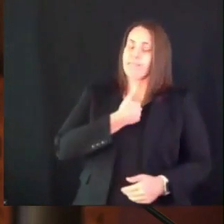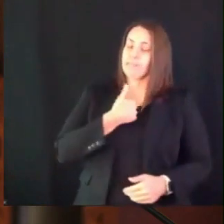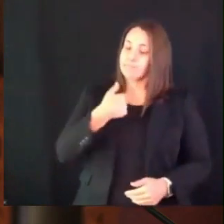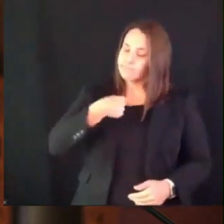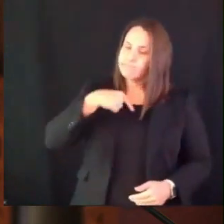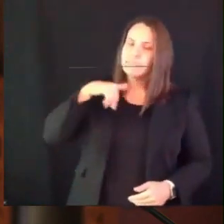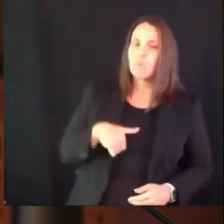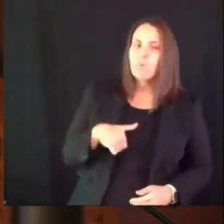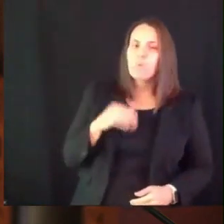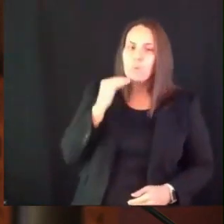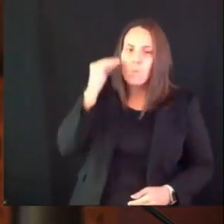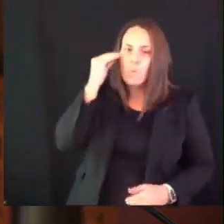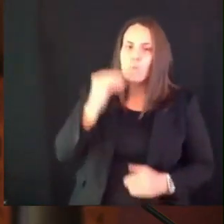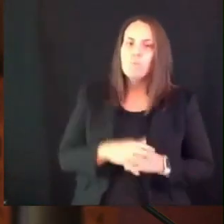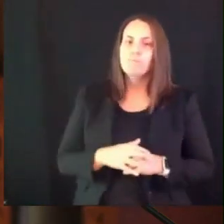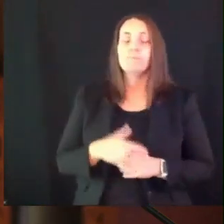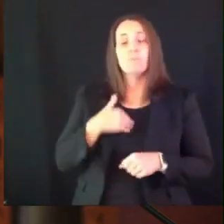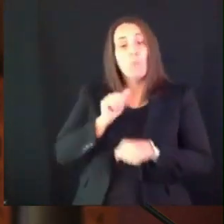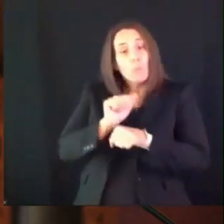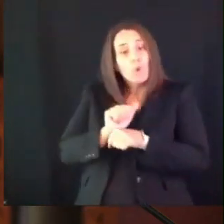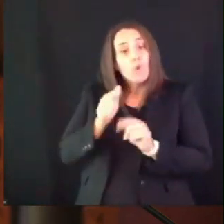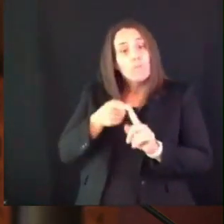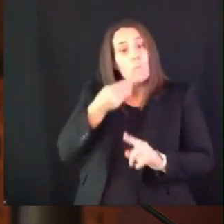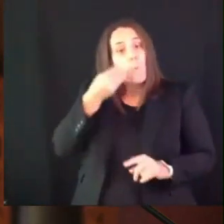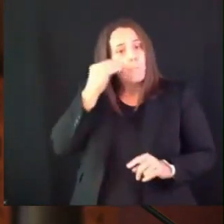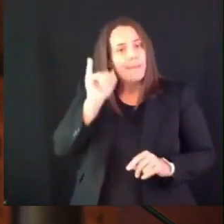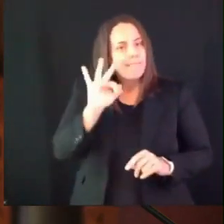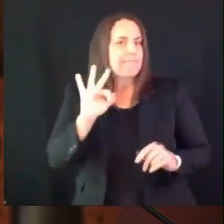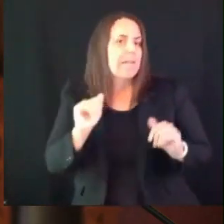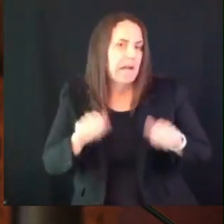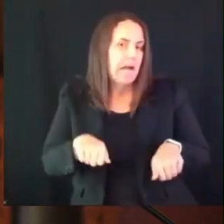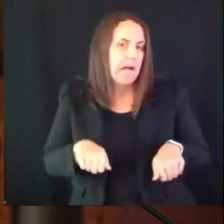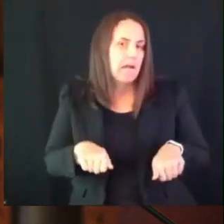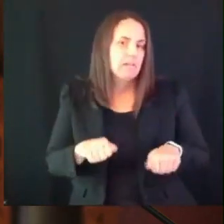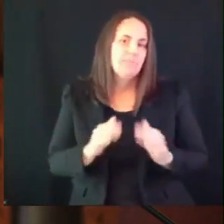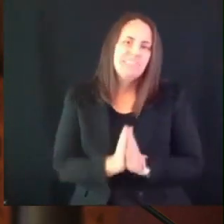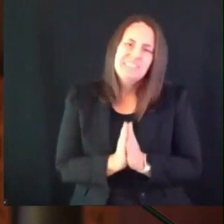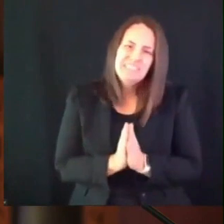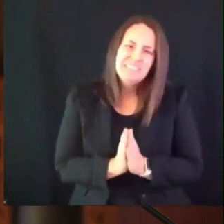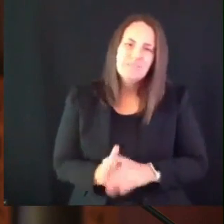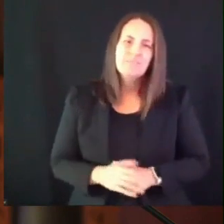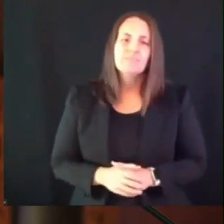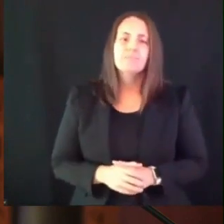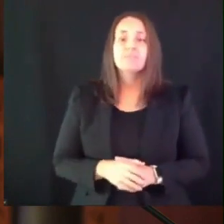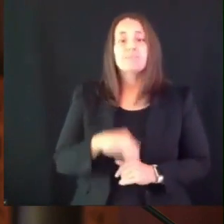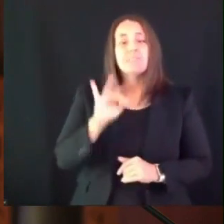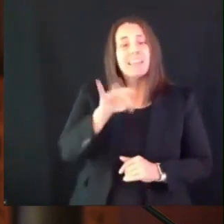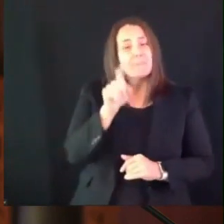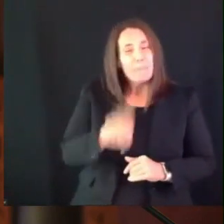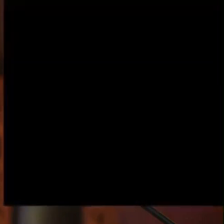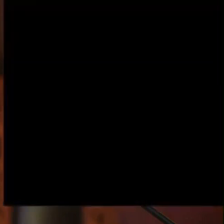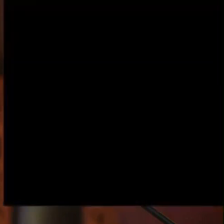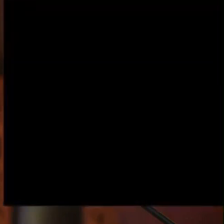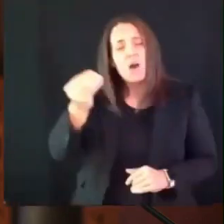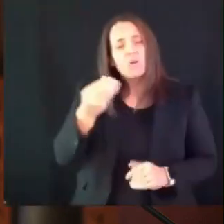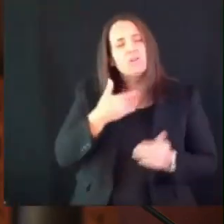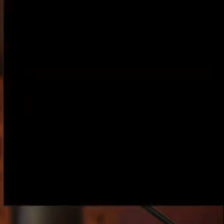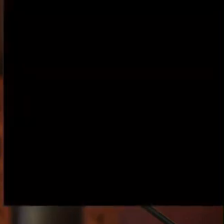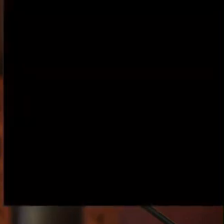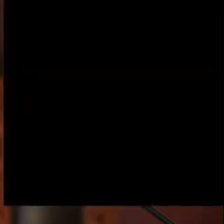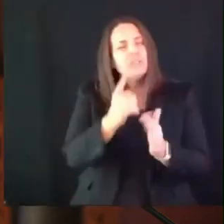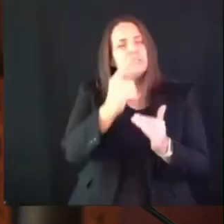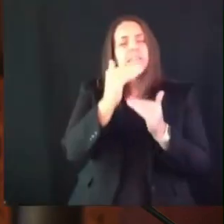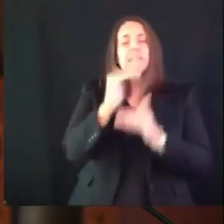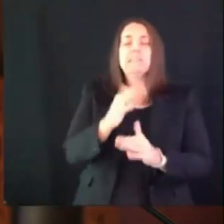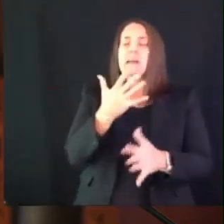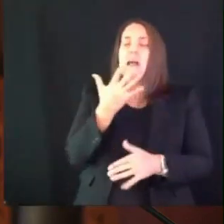errands to the essentials as much as you can yes get your groceries and go to the pharmacy but please cancel